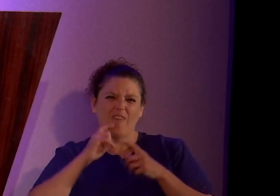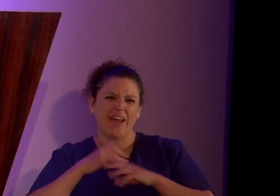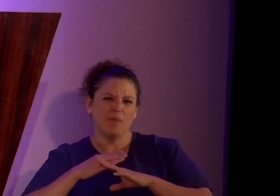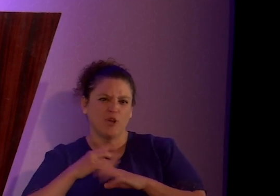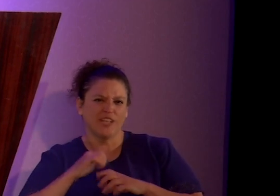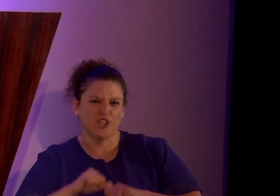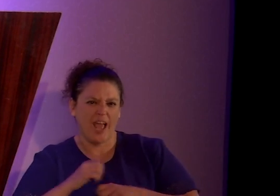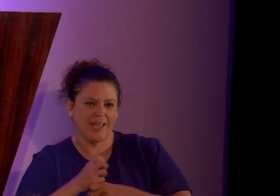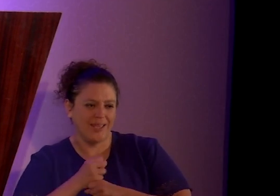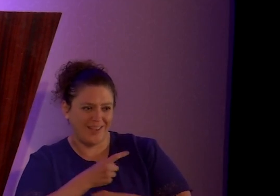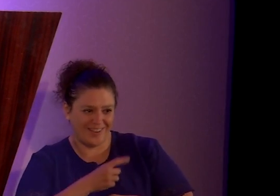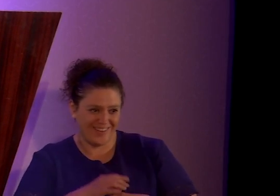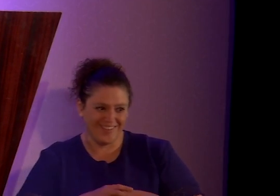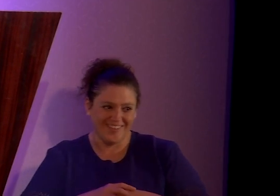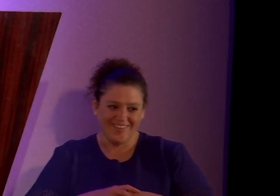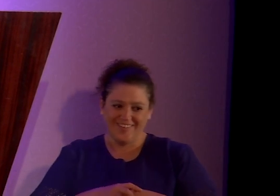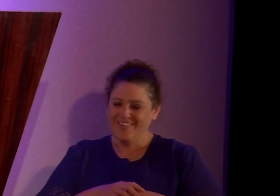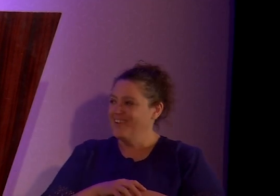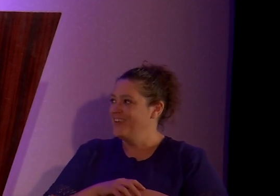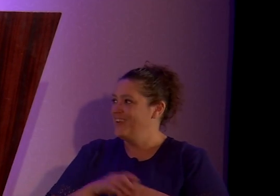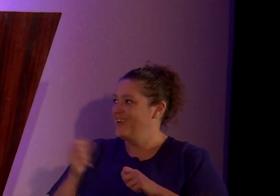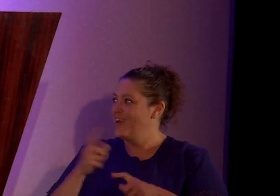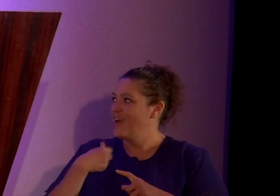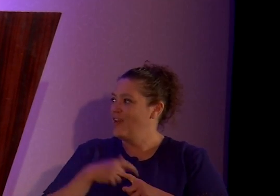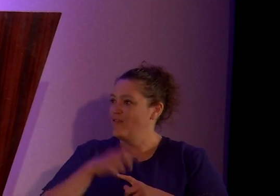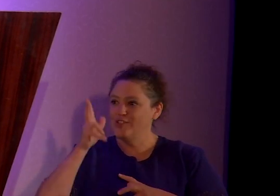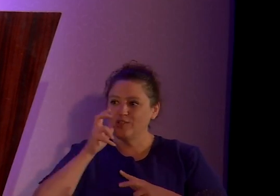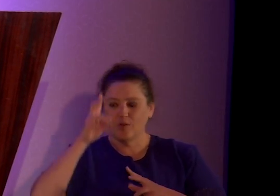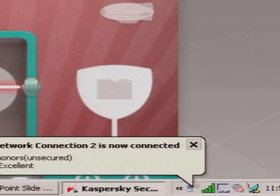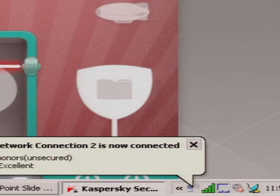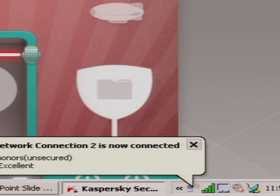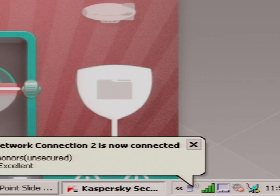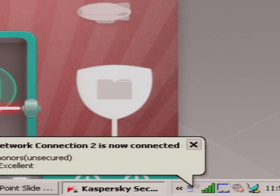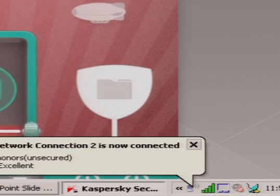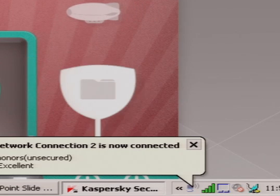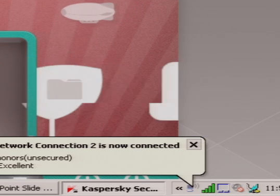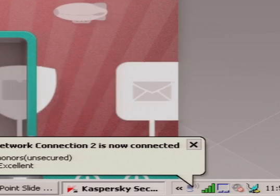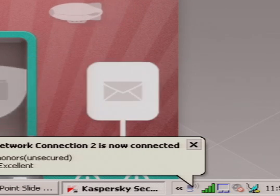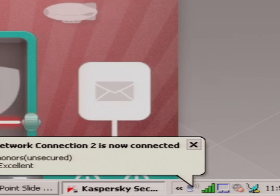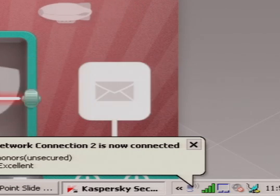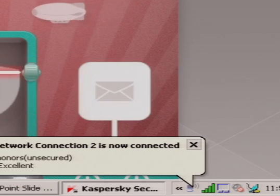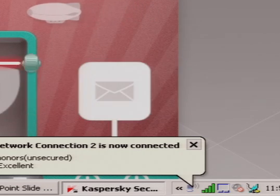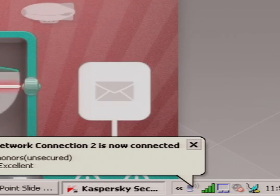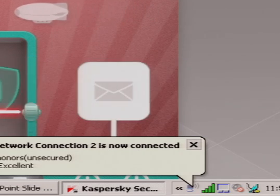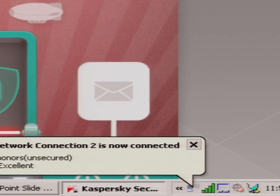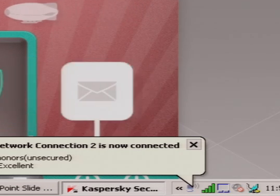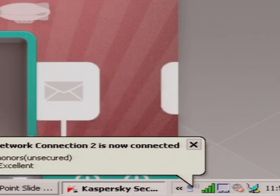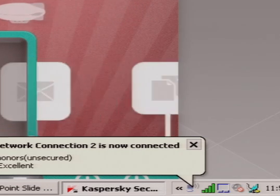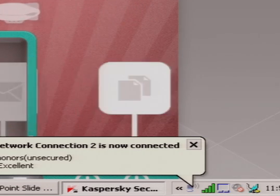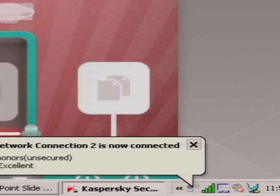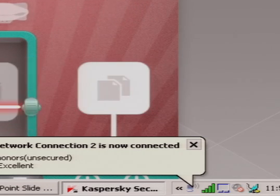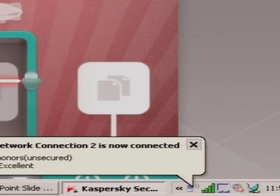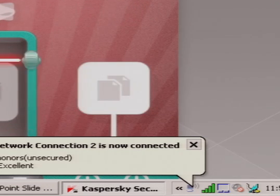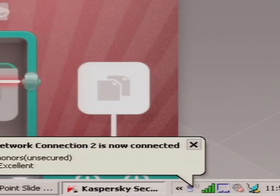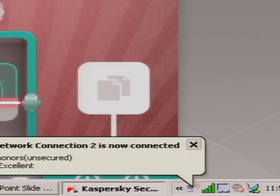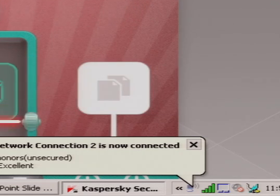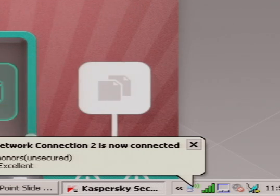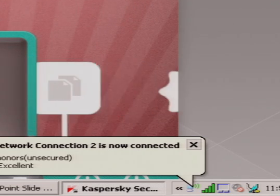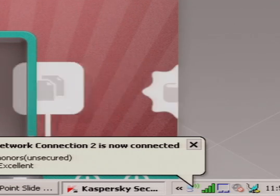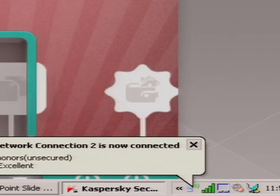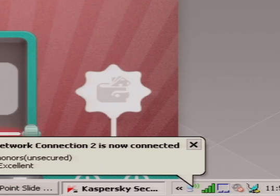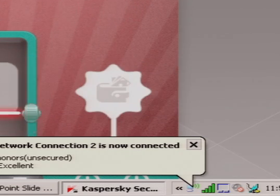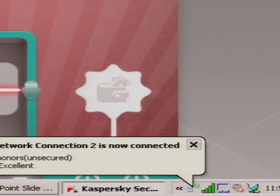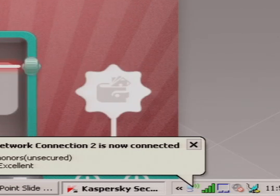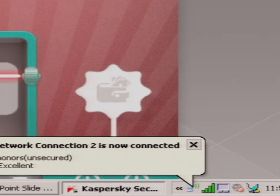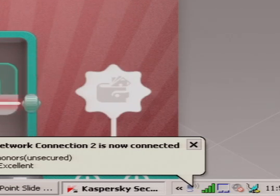So, we've all heard horror stories coming out. Mine was total family breakdown. Damon Fowler's was literally getting